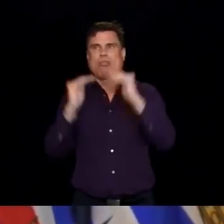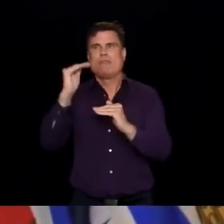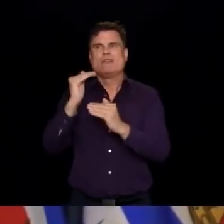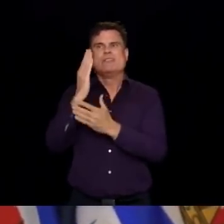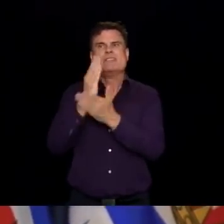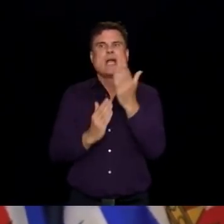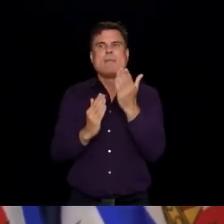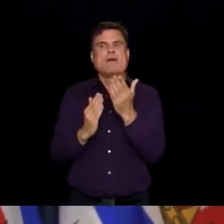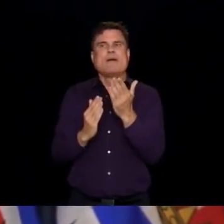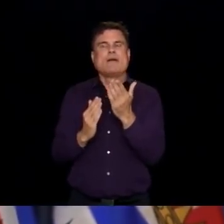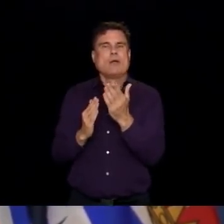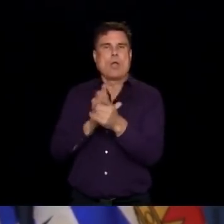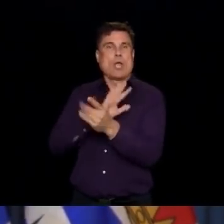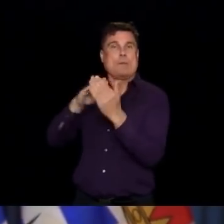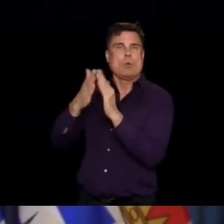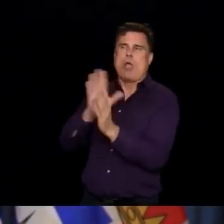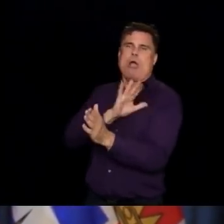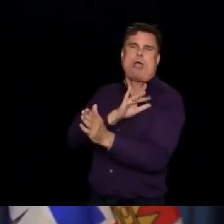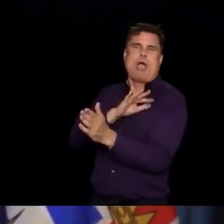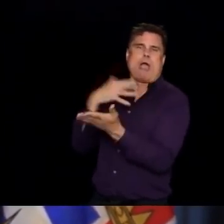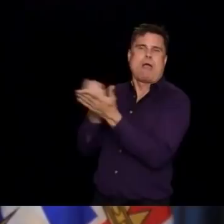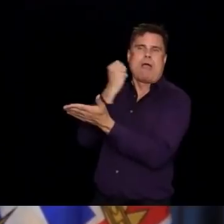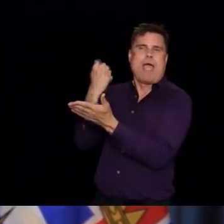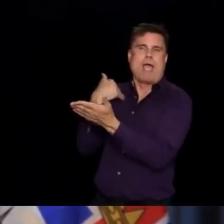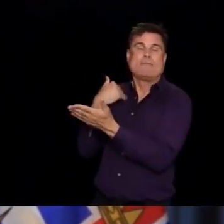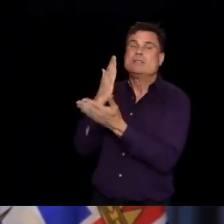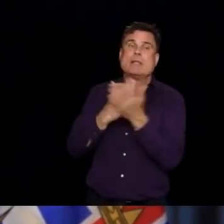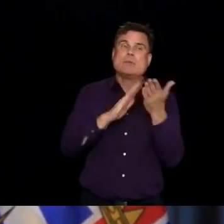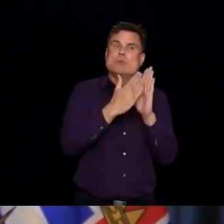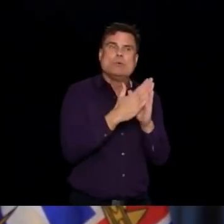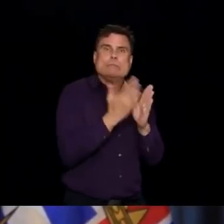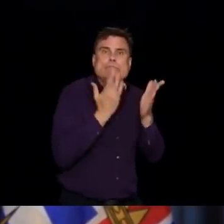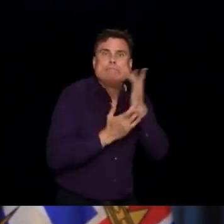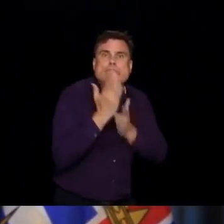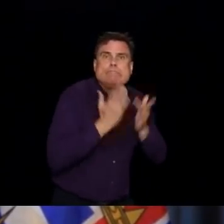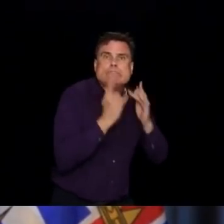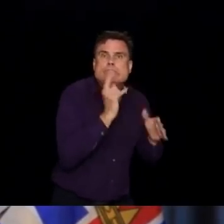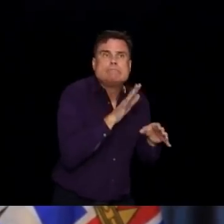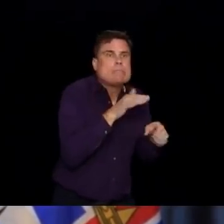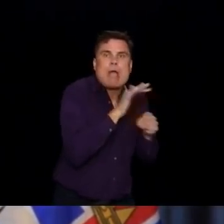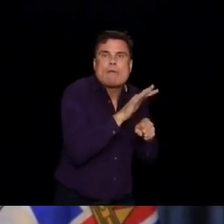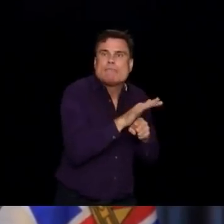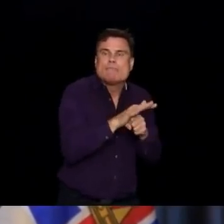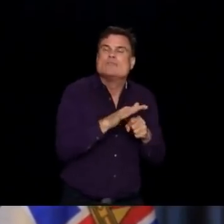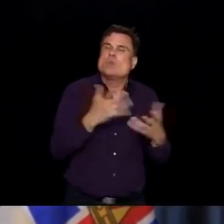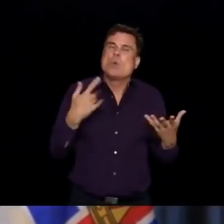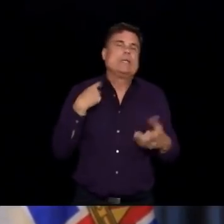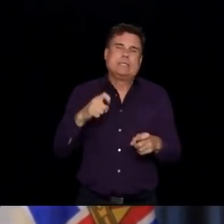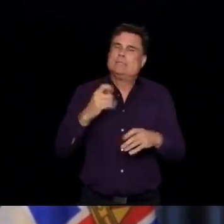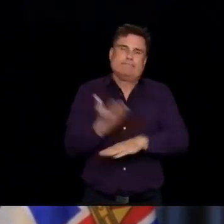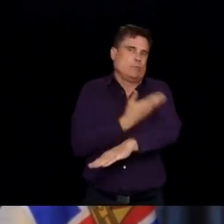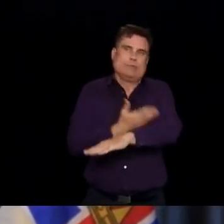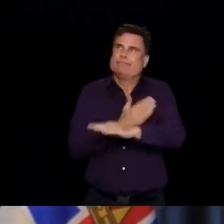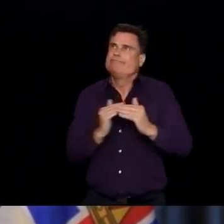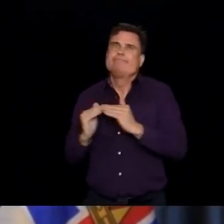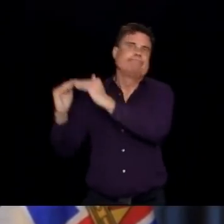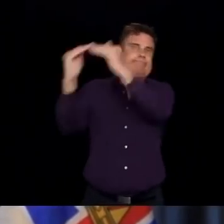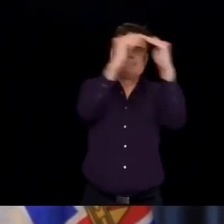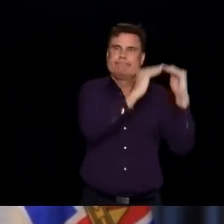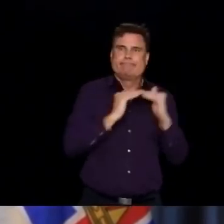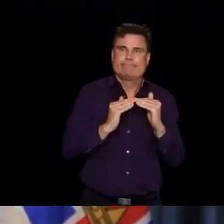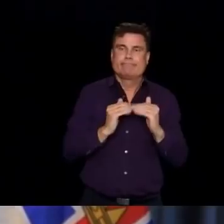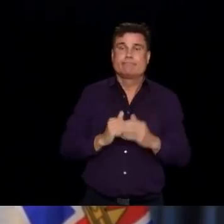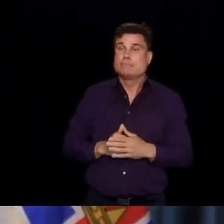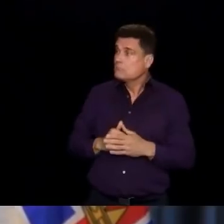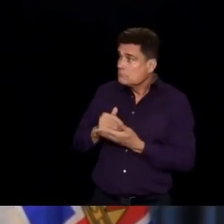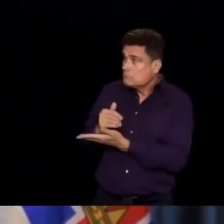you. Well, think action has been taken and more action needs to be taken in long-term care. When I became